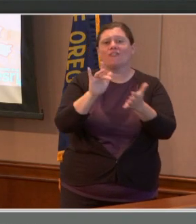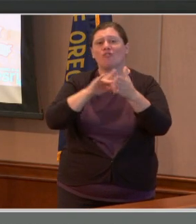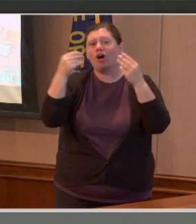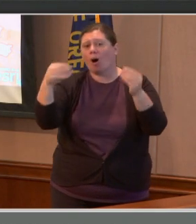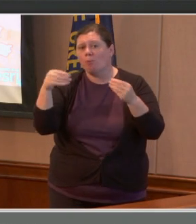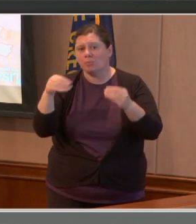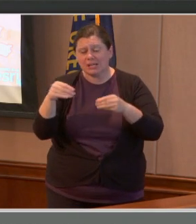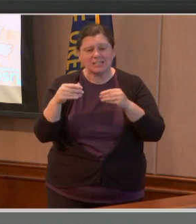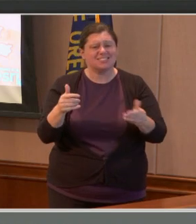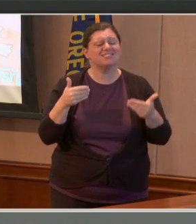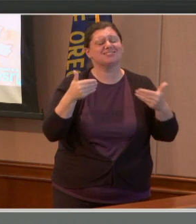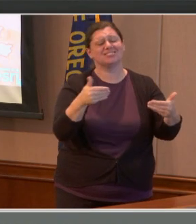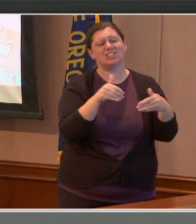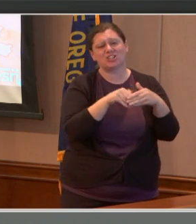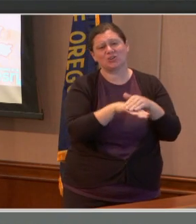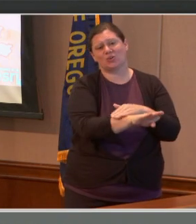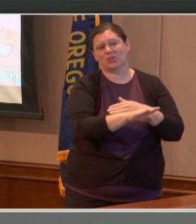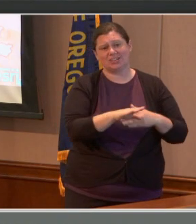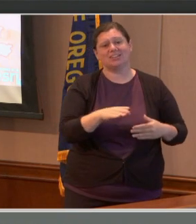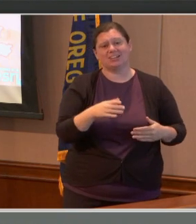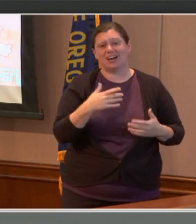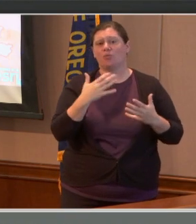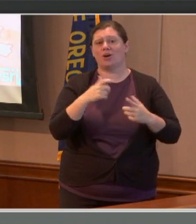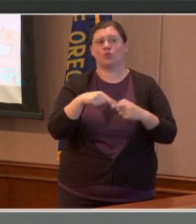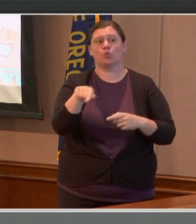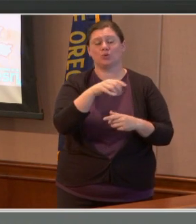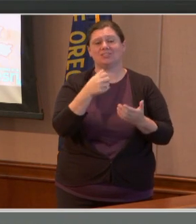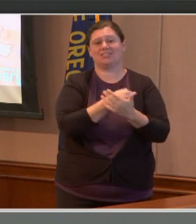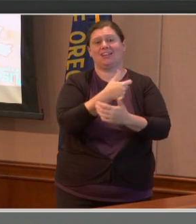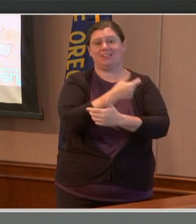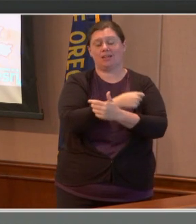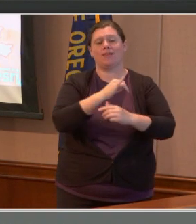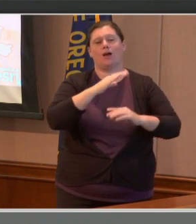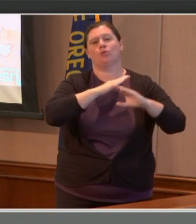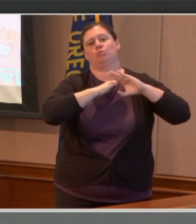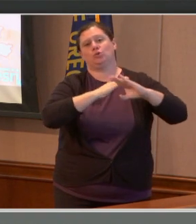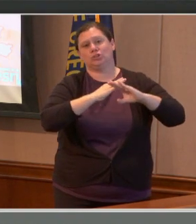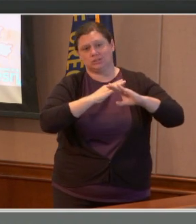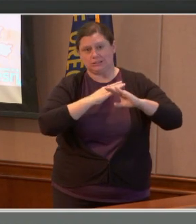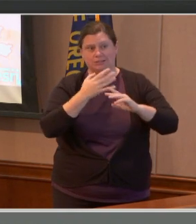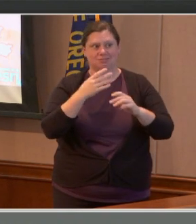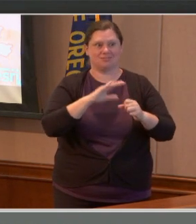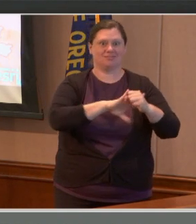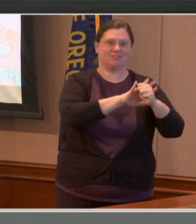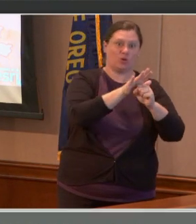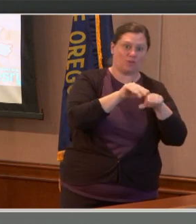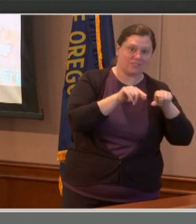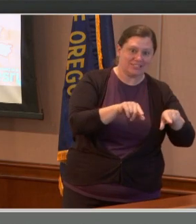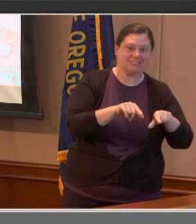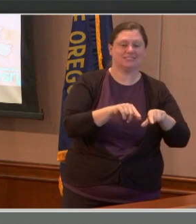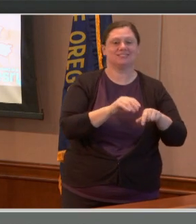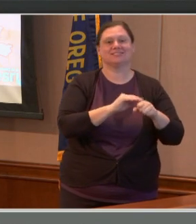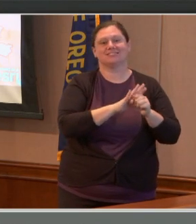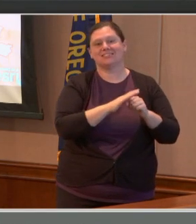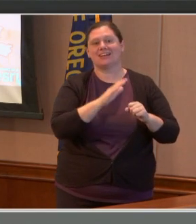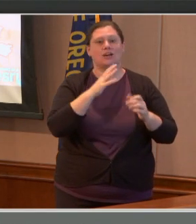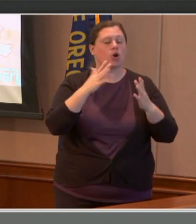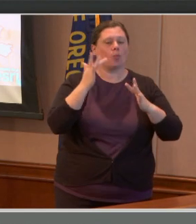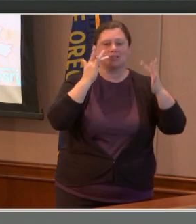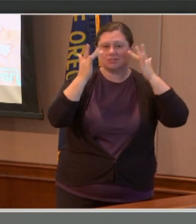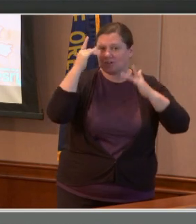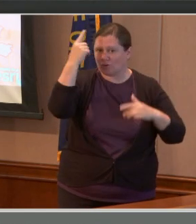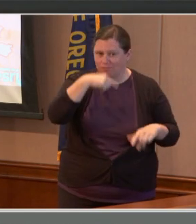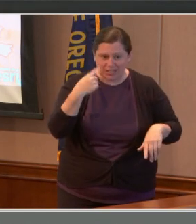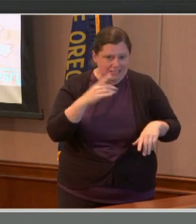prevention of the spread of COVID-19 remains the same. Don't touch your face. Wash your hands frequently with